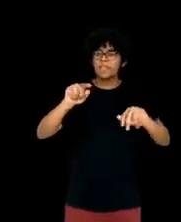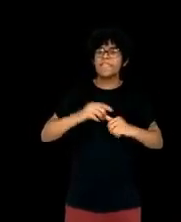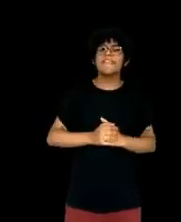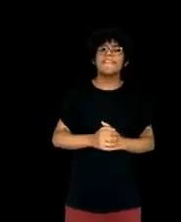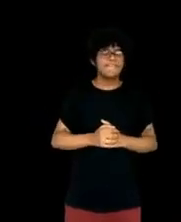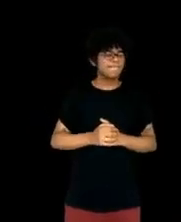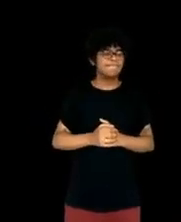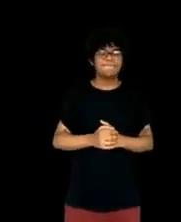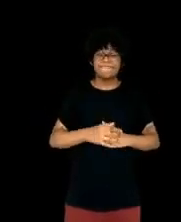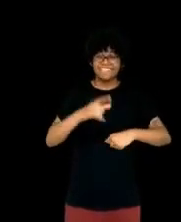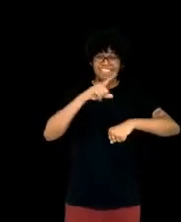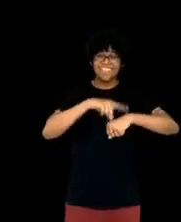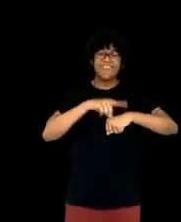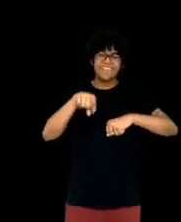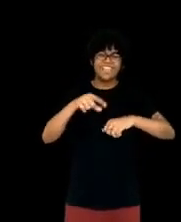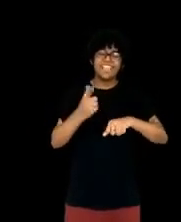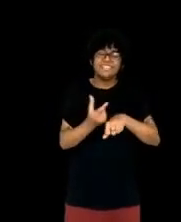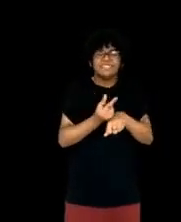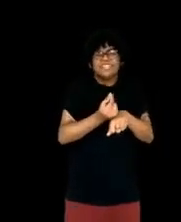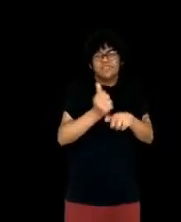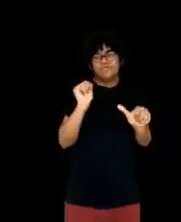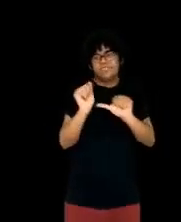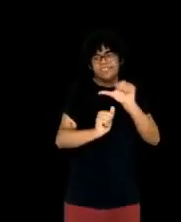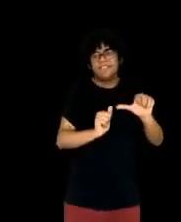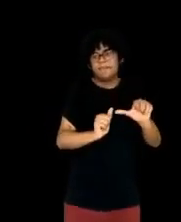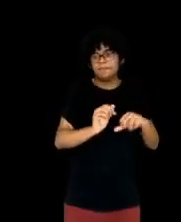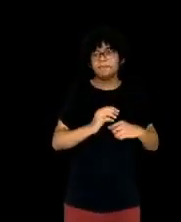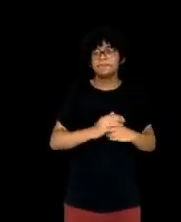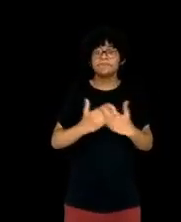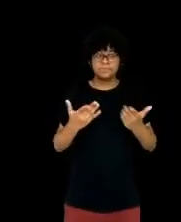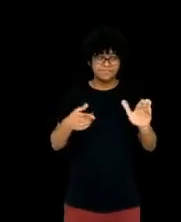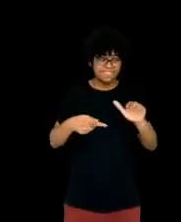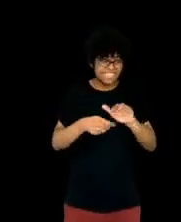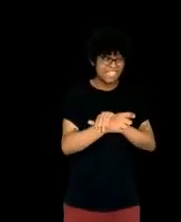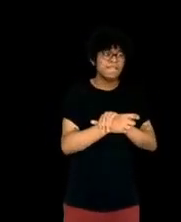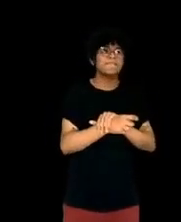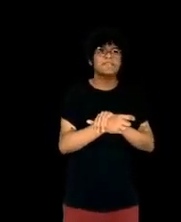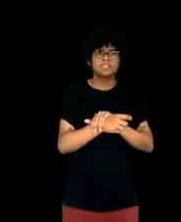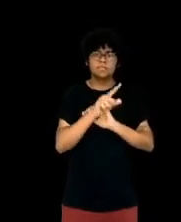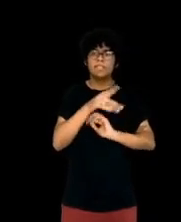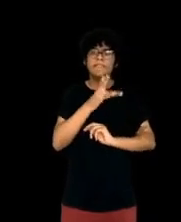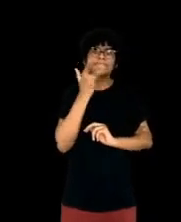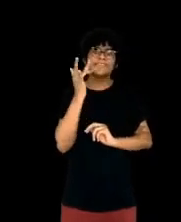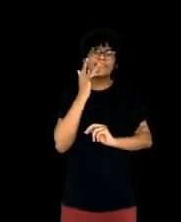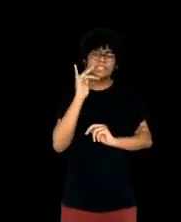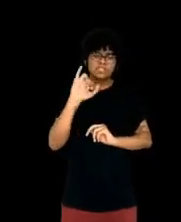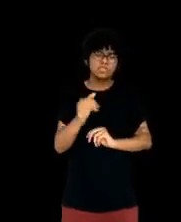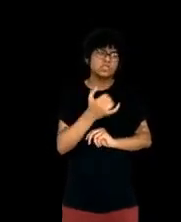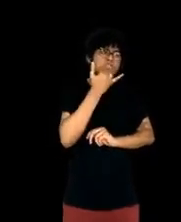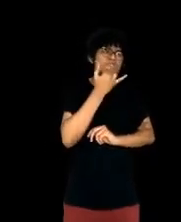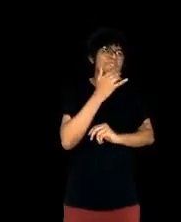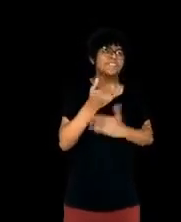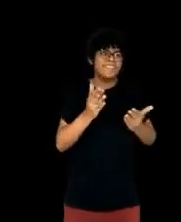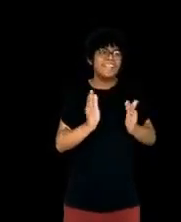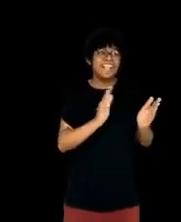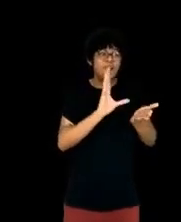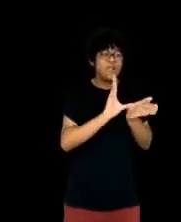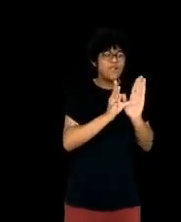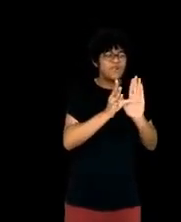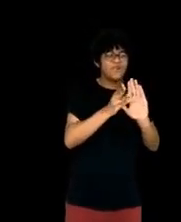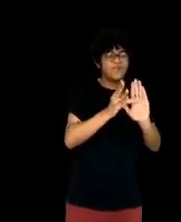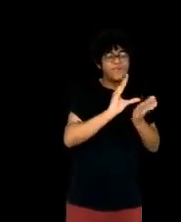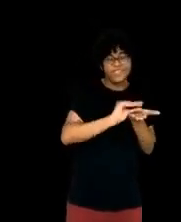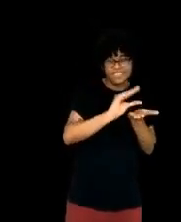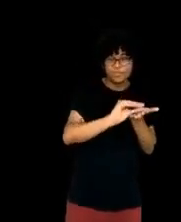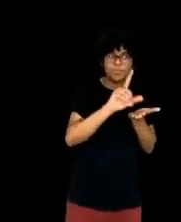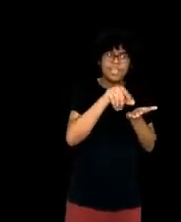easy to justify. On the content side, the relationship is quite a bit less direct. And so the investment in making people happy with